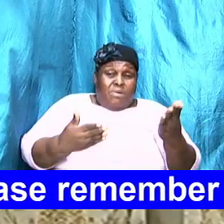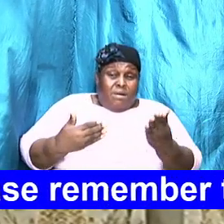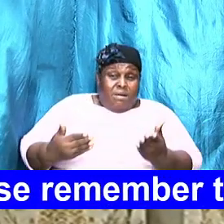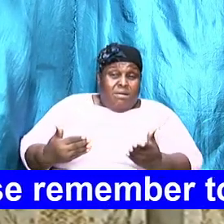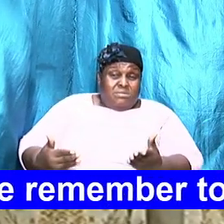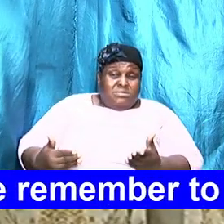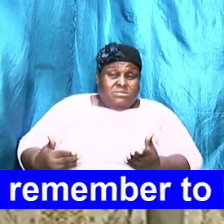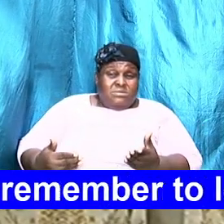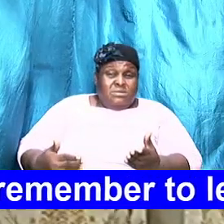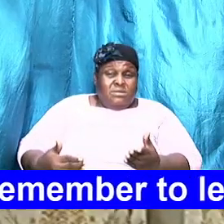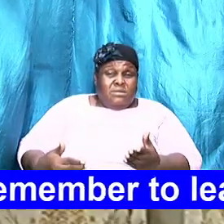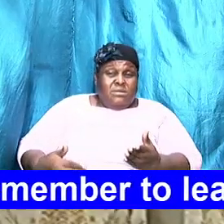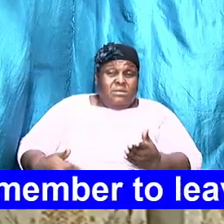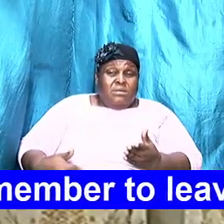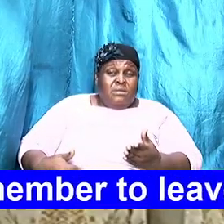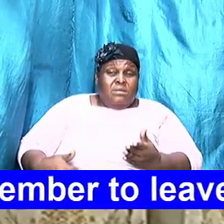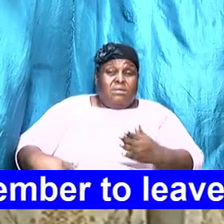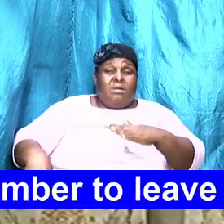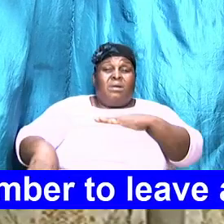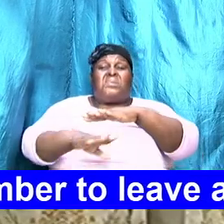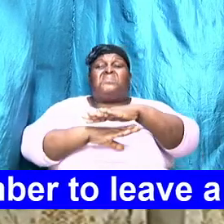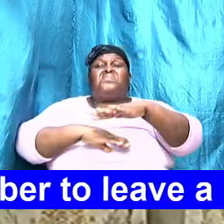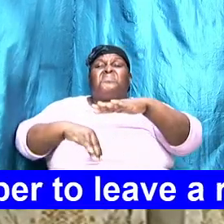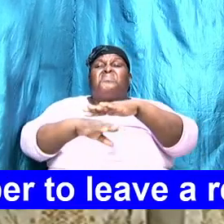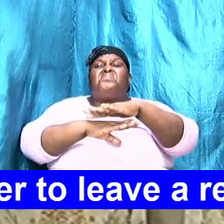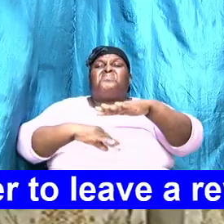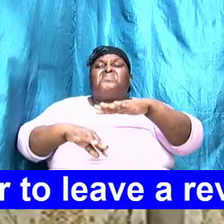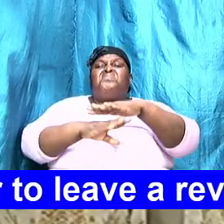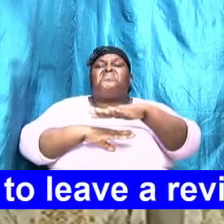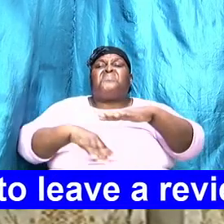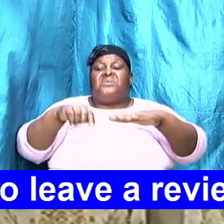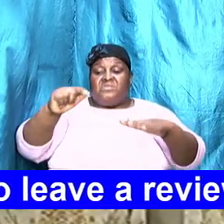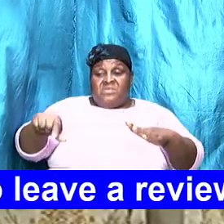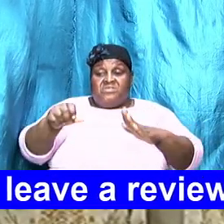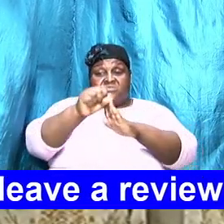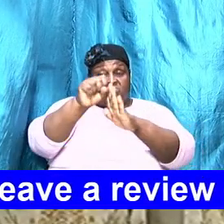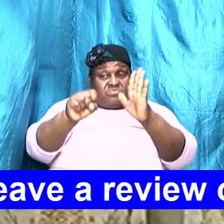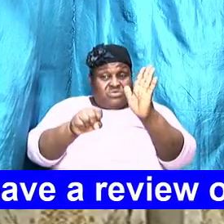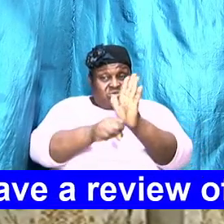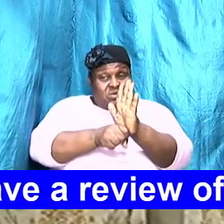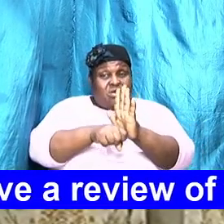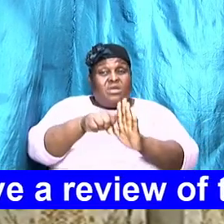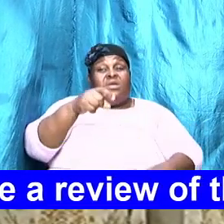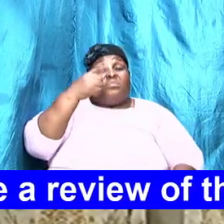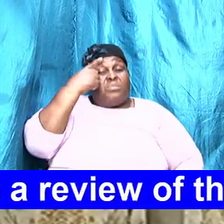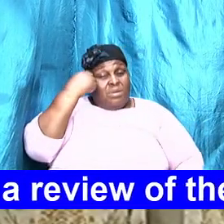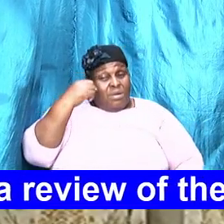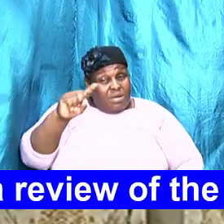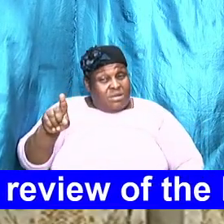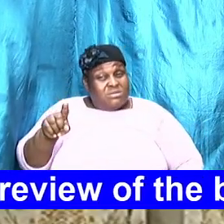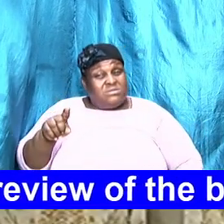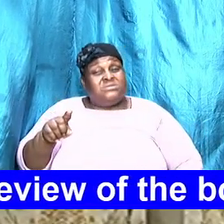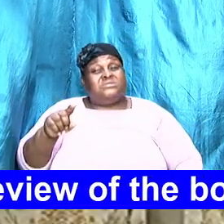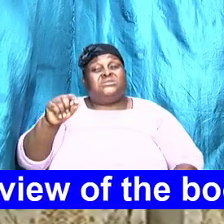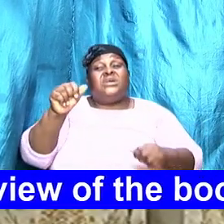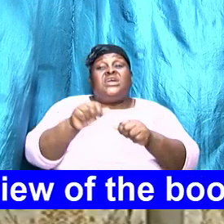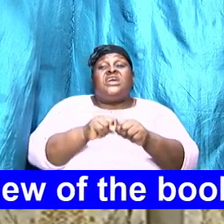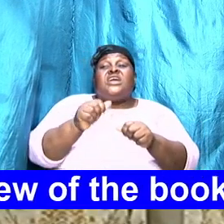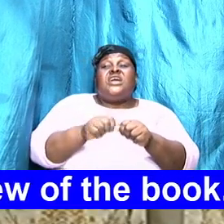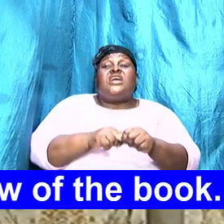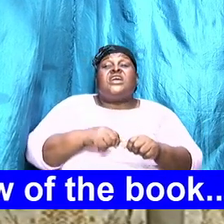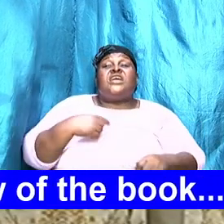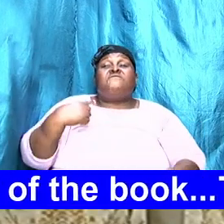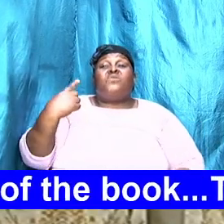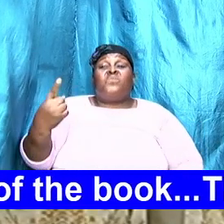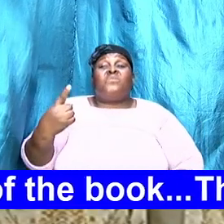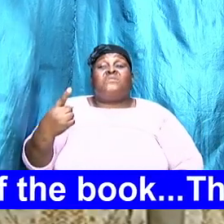umbrella of this scripture because everyone from